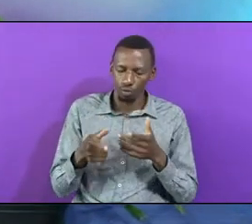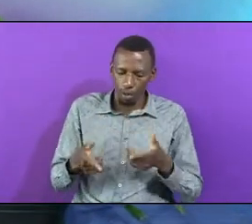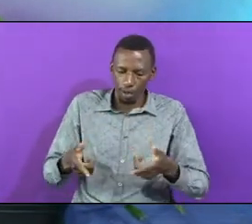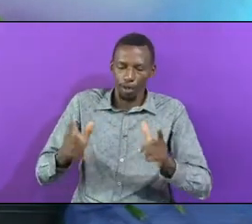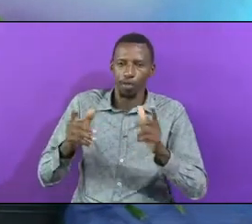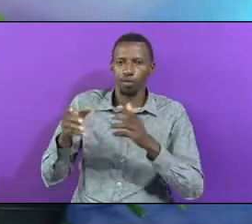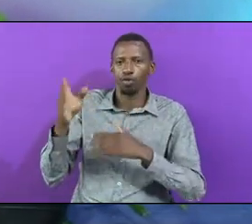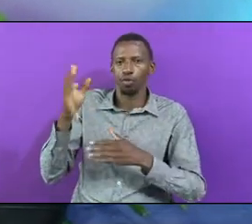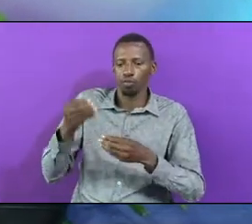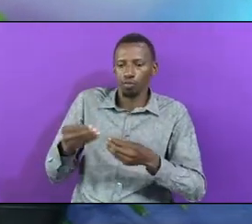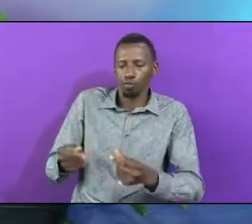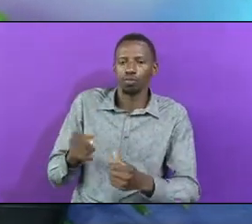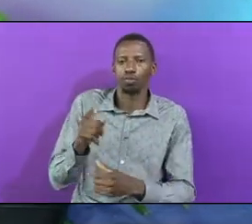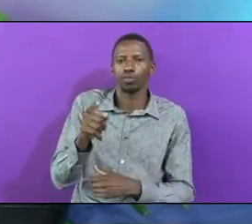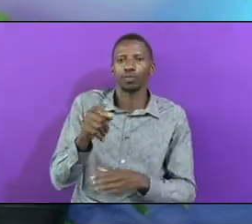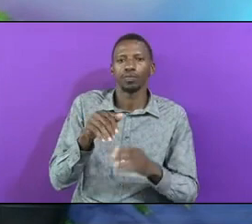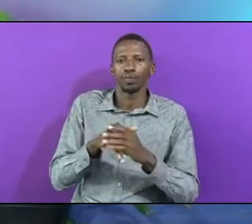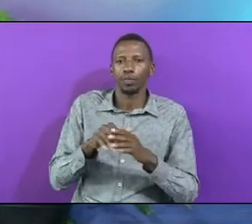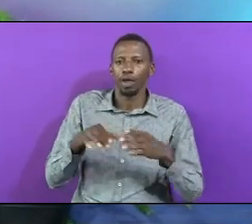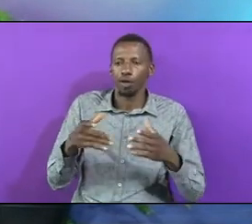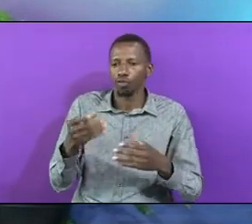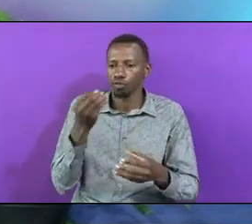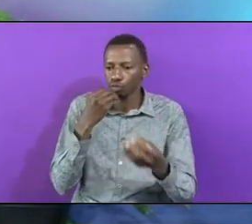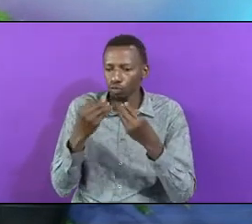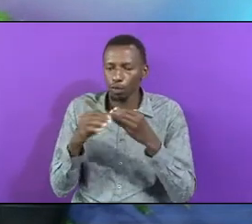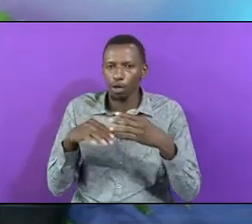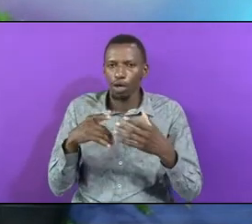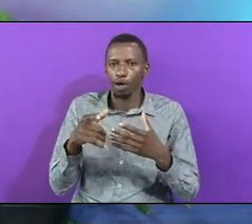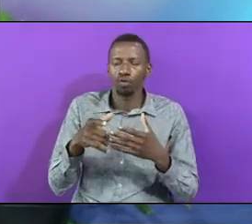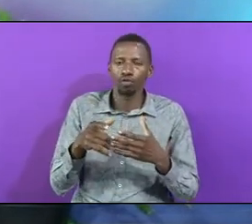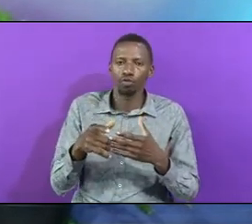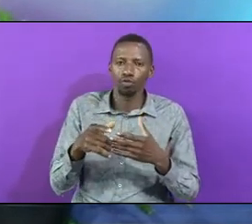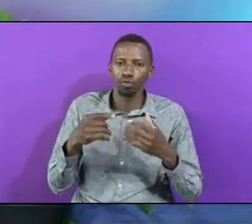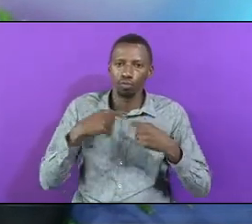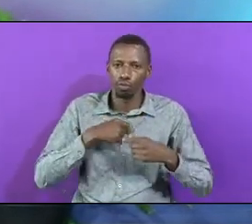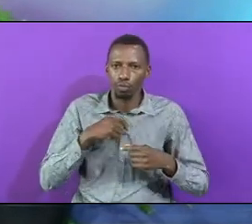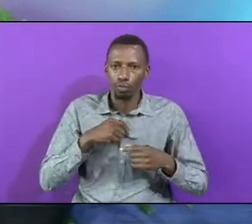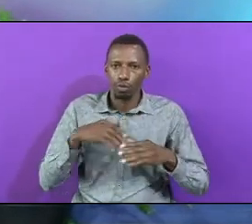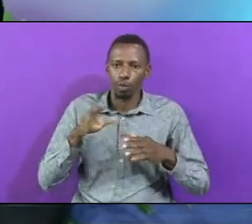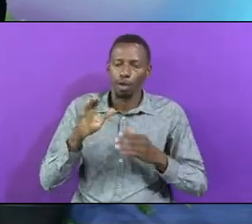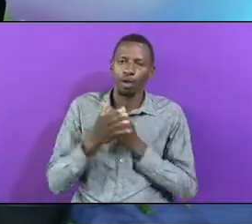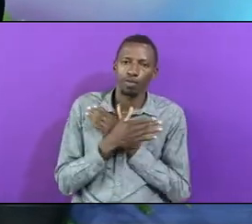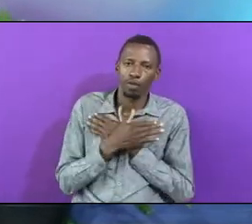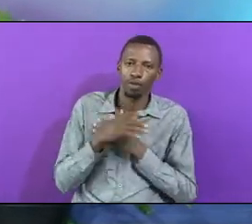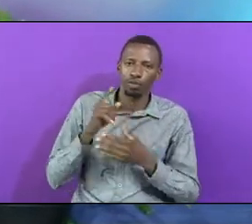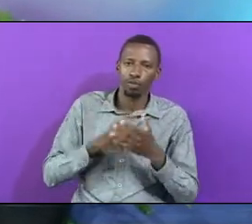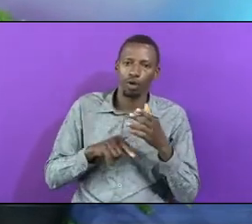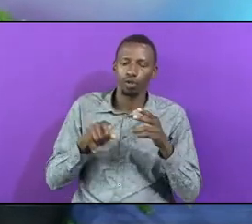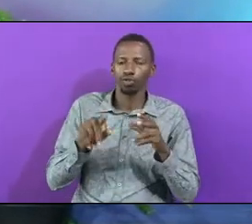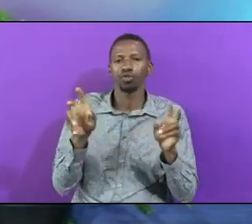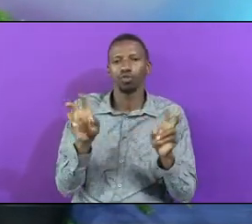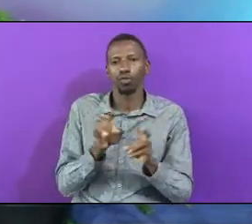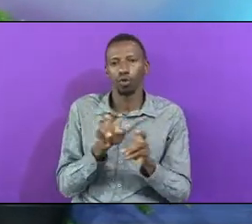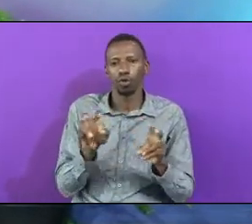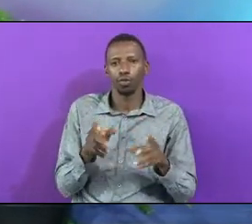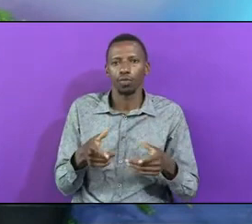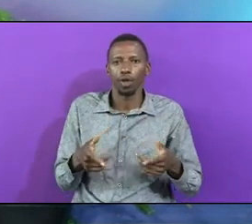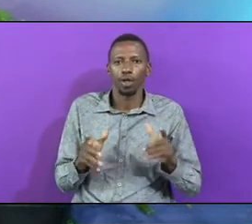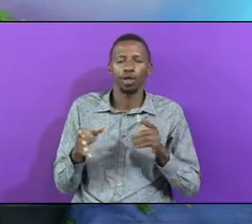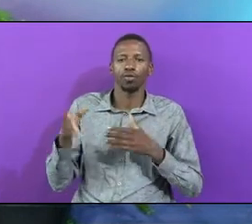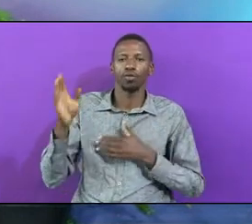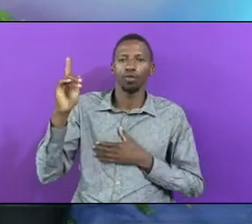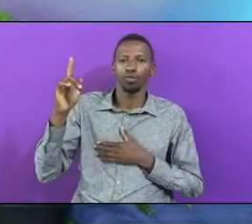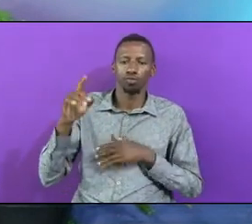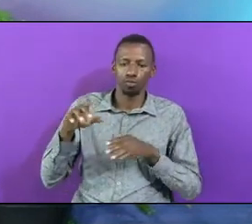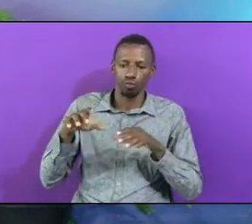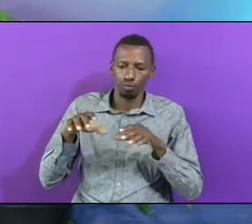Conquer You In The Way You Dress The Way You Eat The Company You Keep In What You Watch Allow God To Conquer